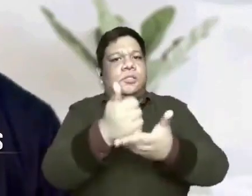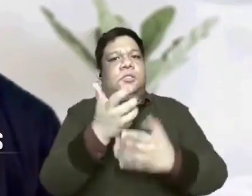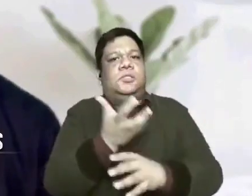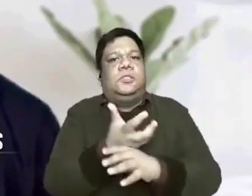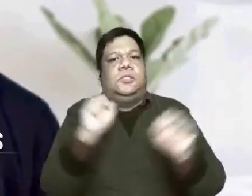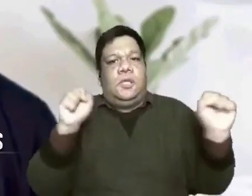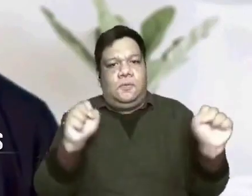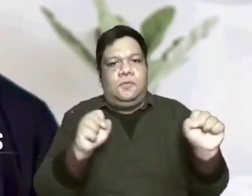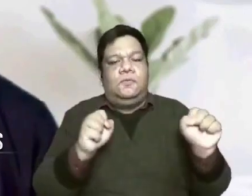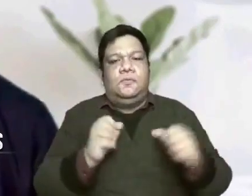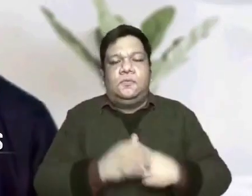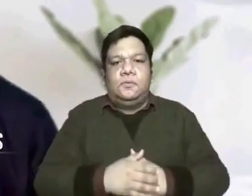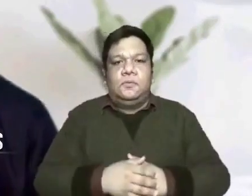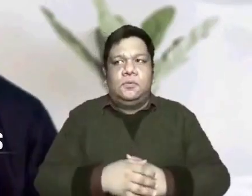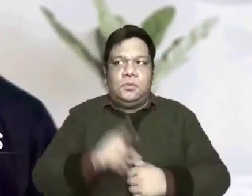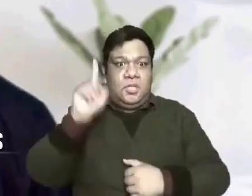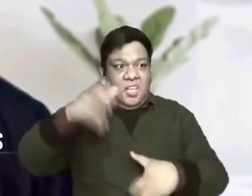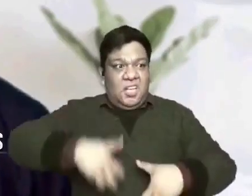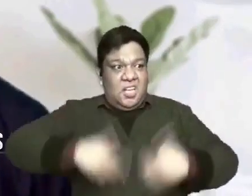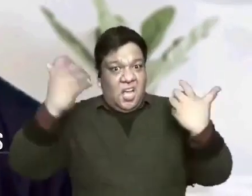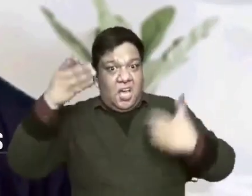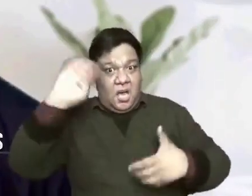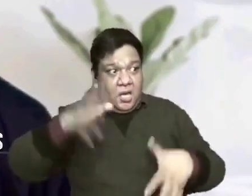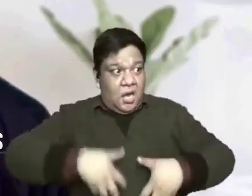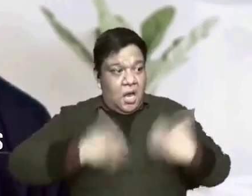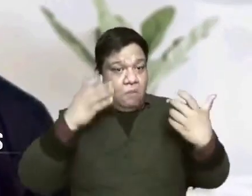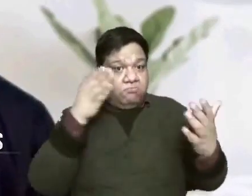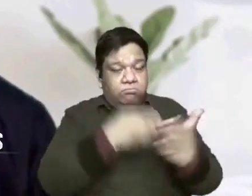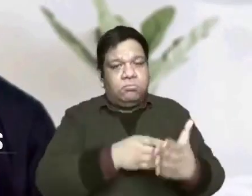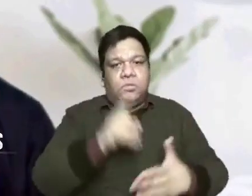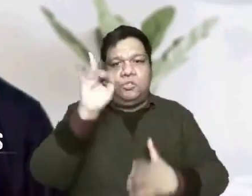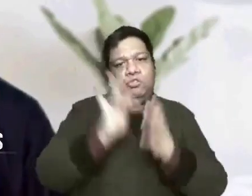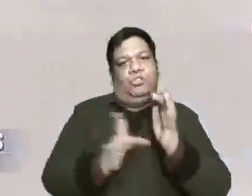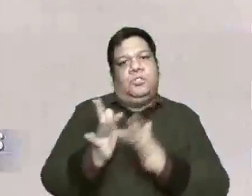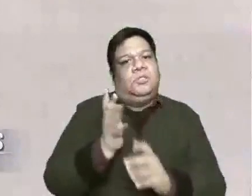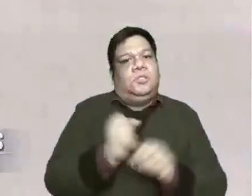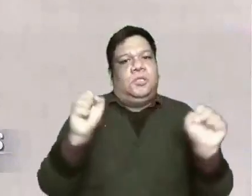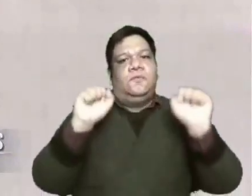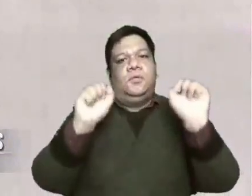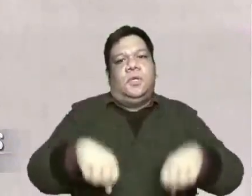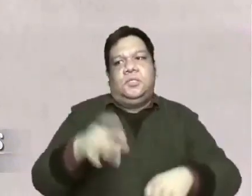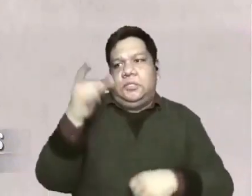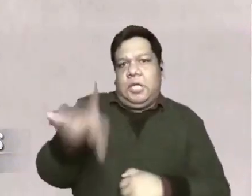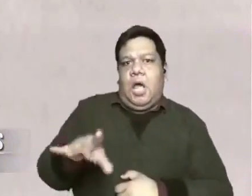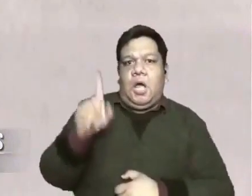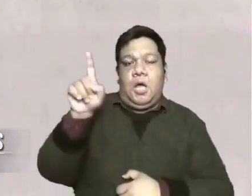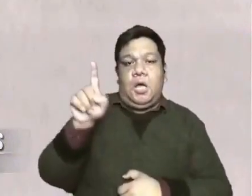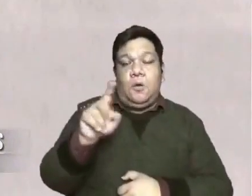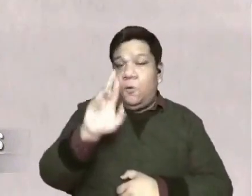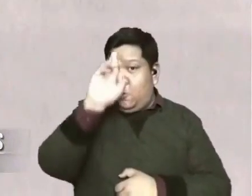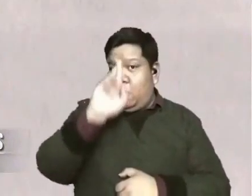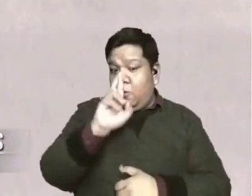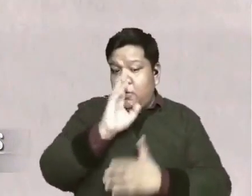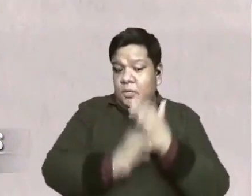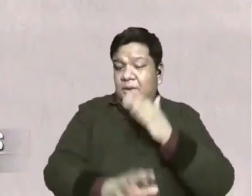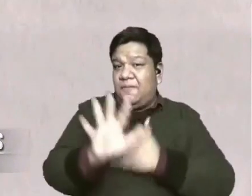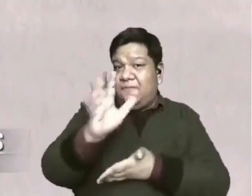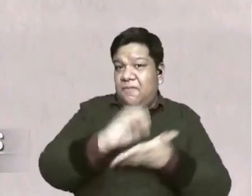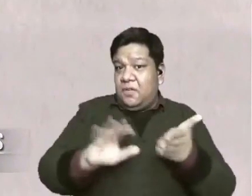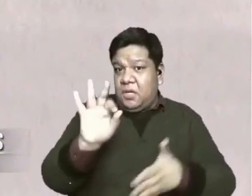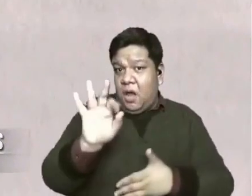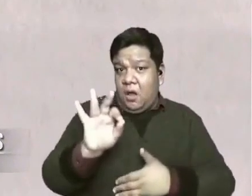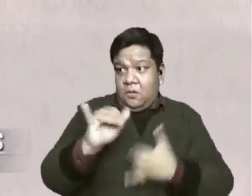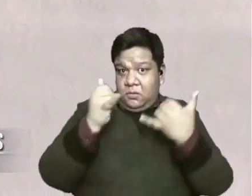from the wrath of God. Romans 5.9 Since we have now been justified by His blood,